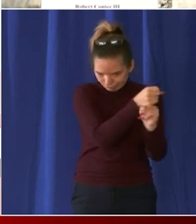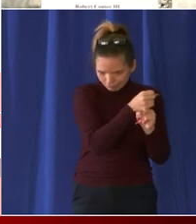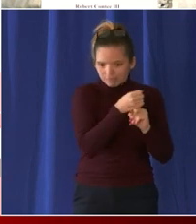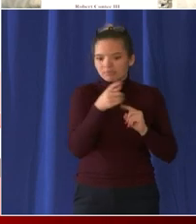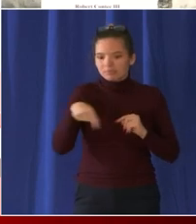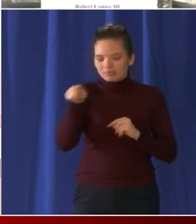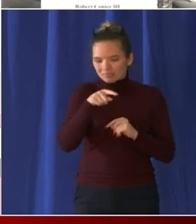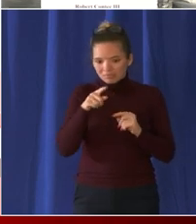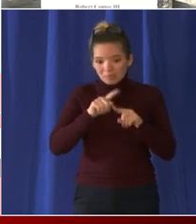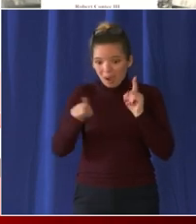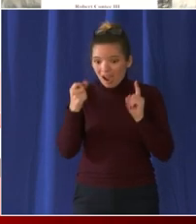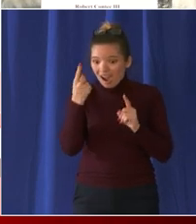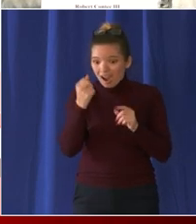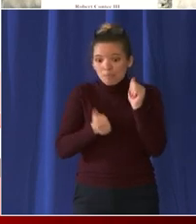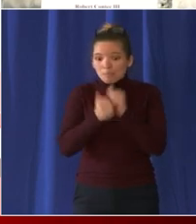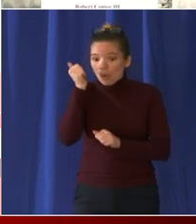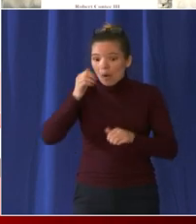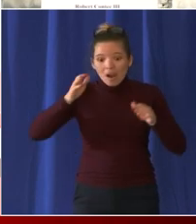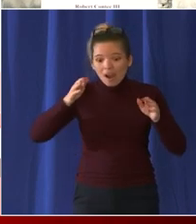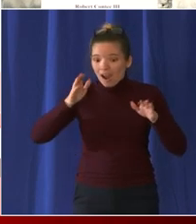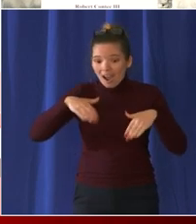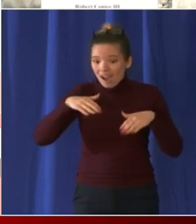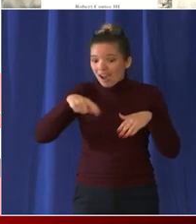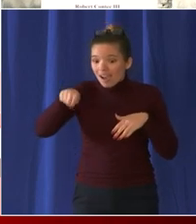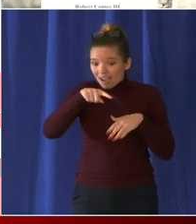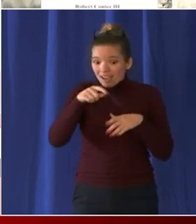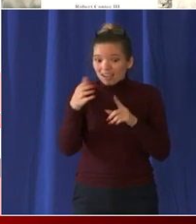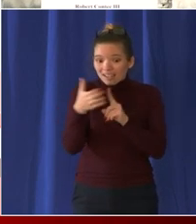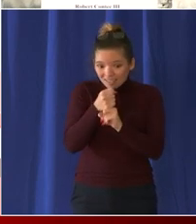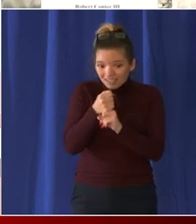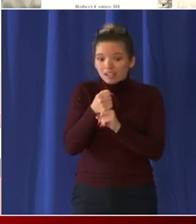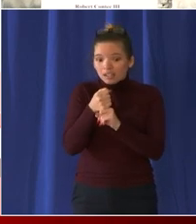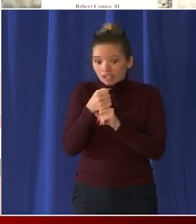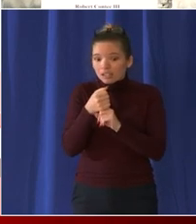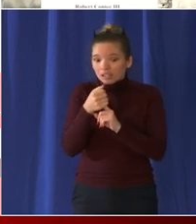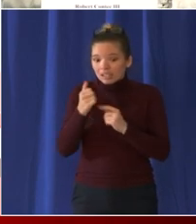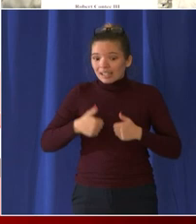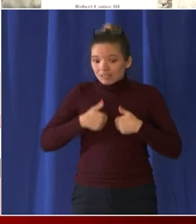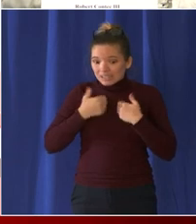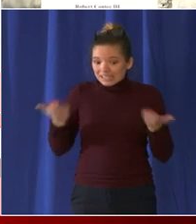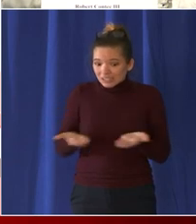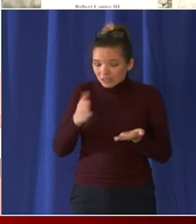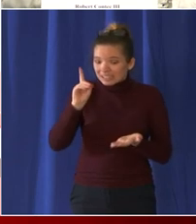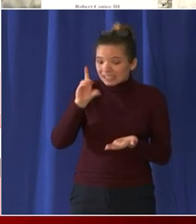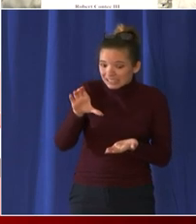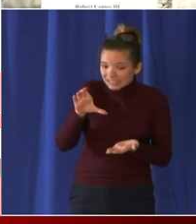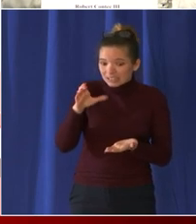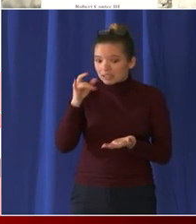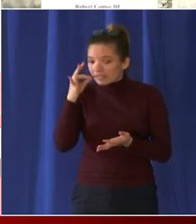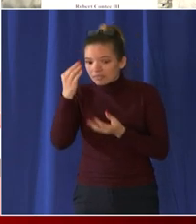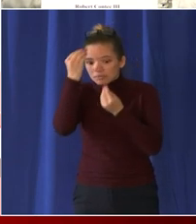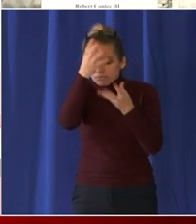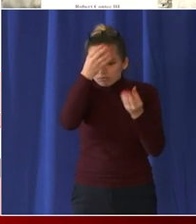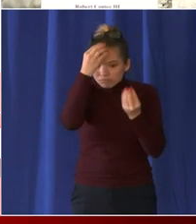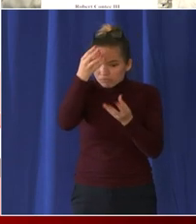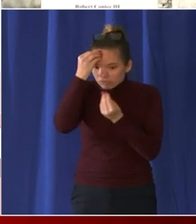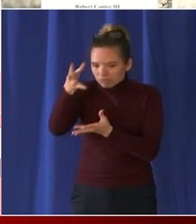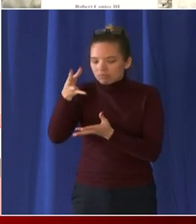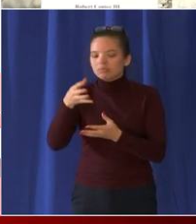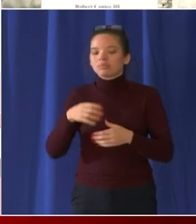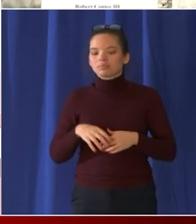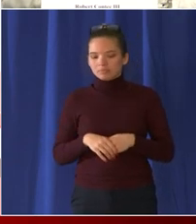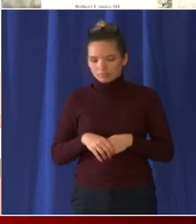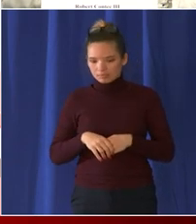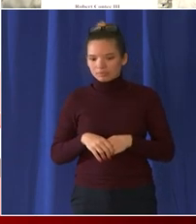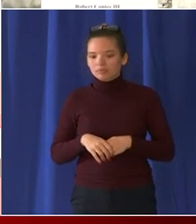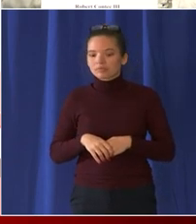members all across our country that have come forward with tidbits of information that have led to the arrest of hundreds of individuals who are